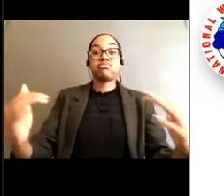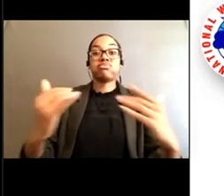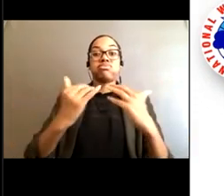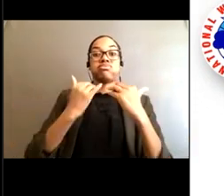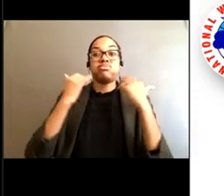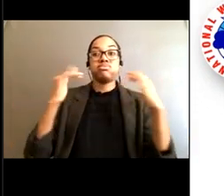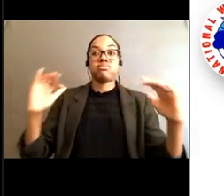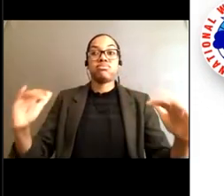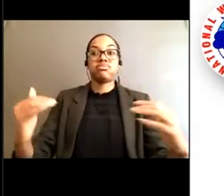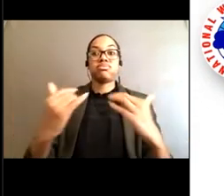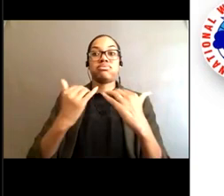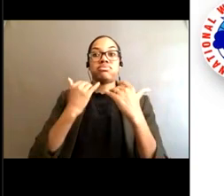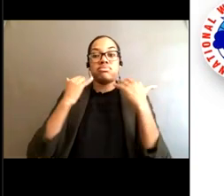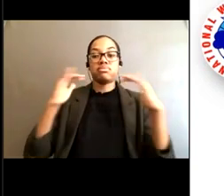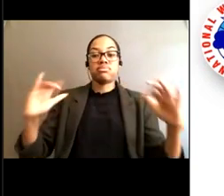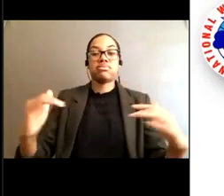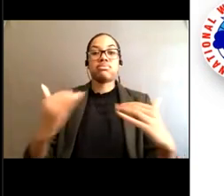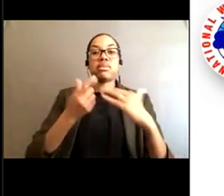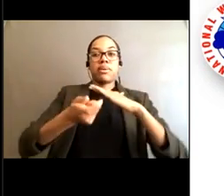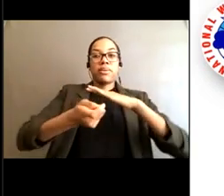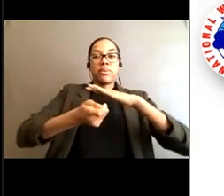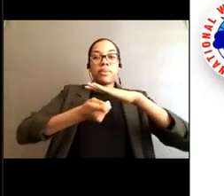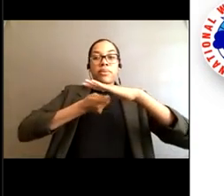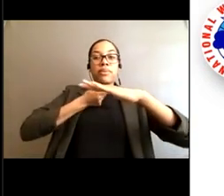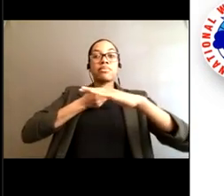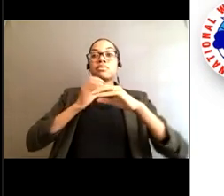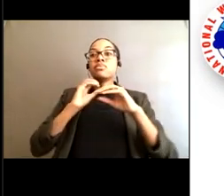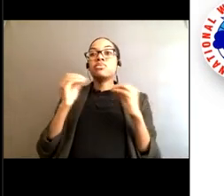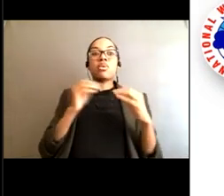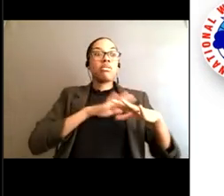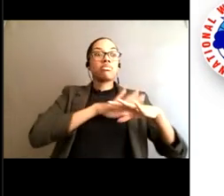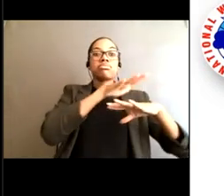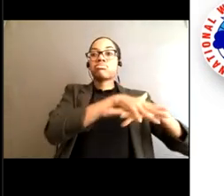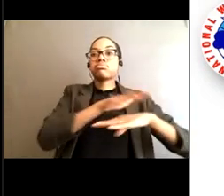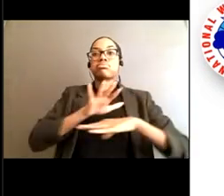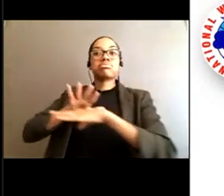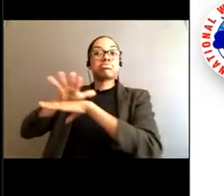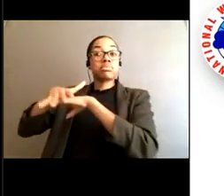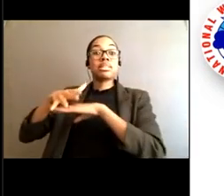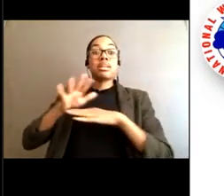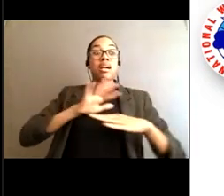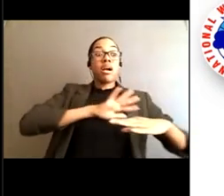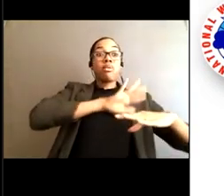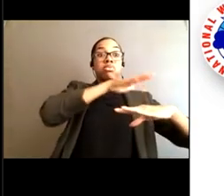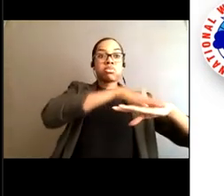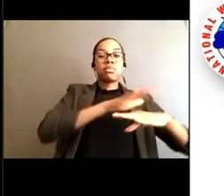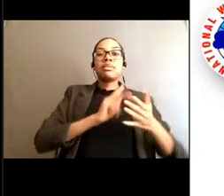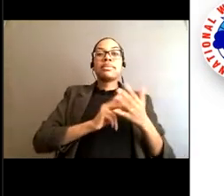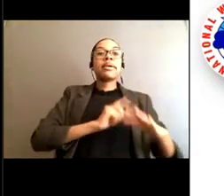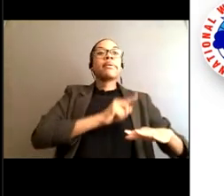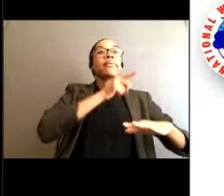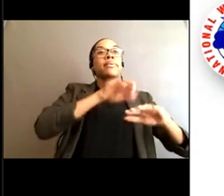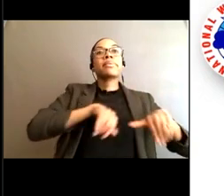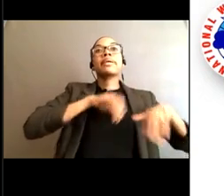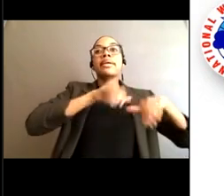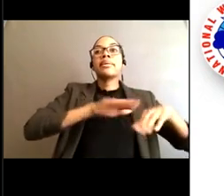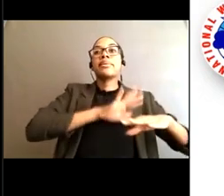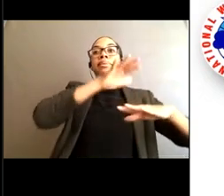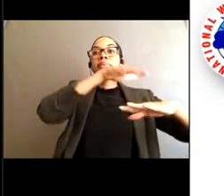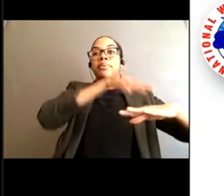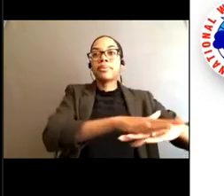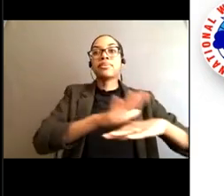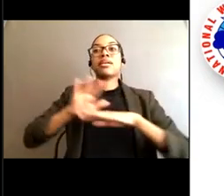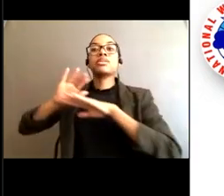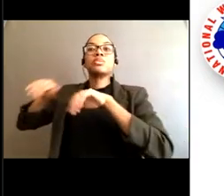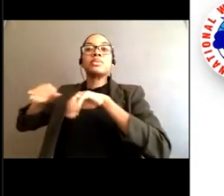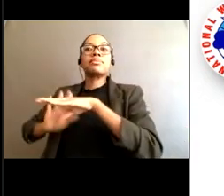waves don't typically break in those areas. So if you see an area that looks funny like this, where the waves